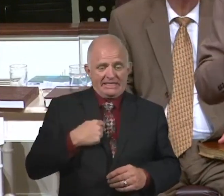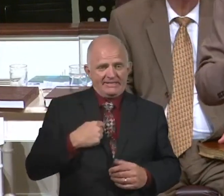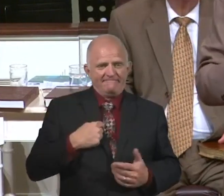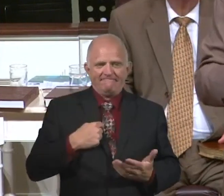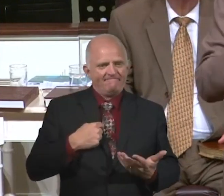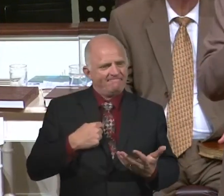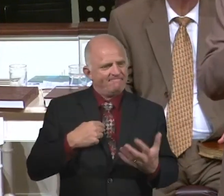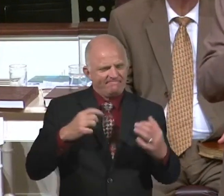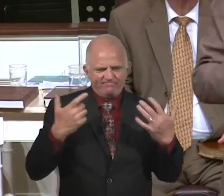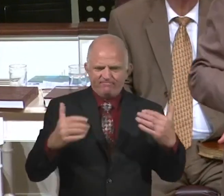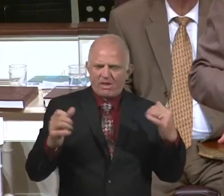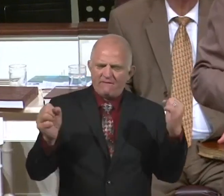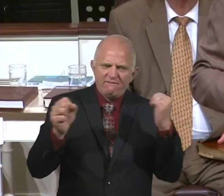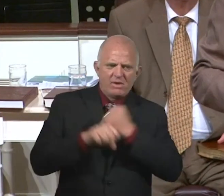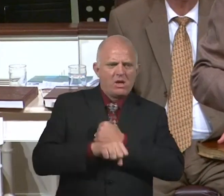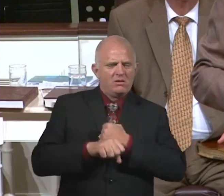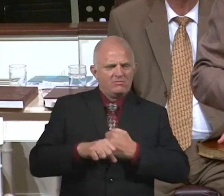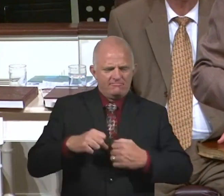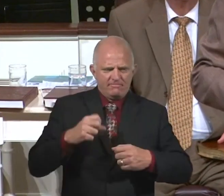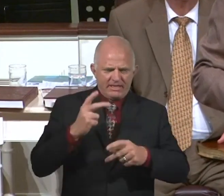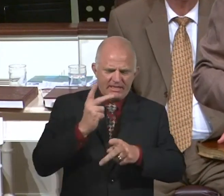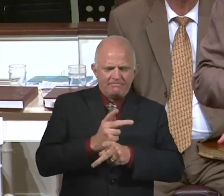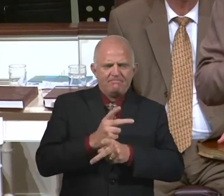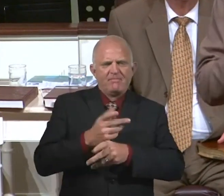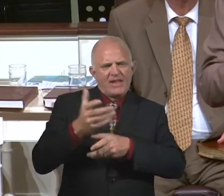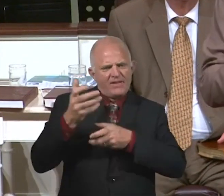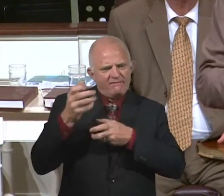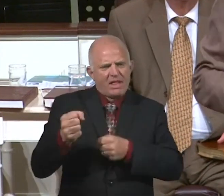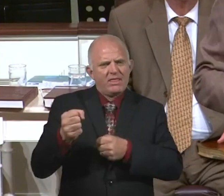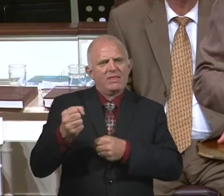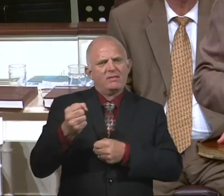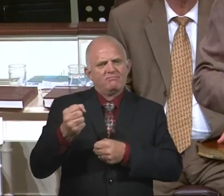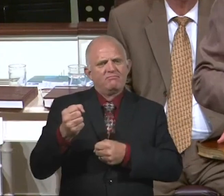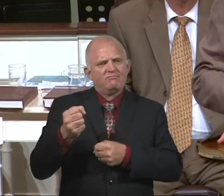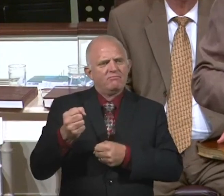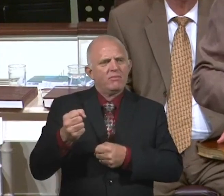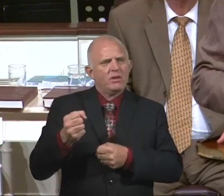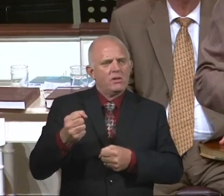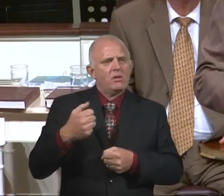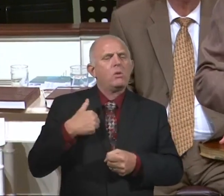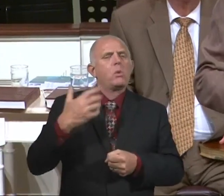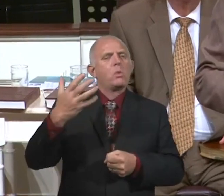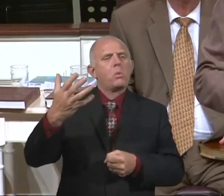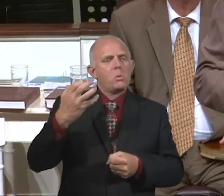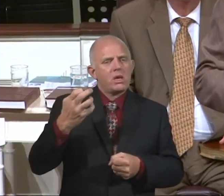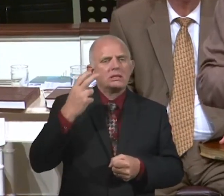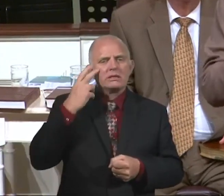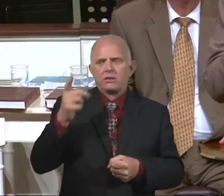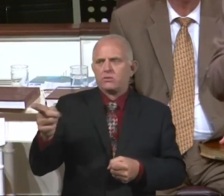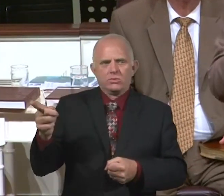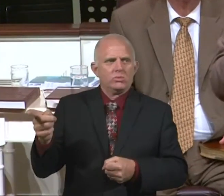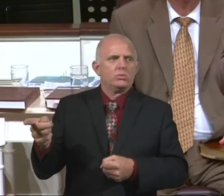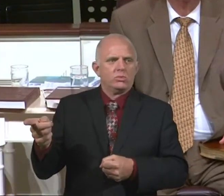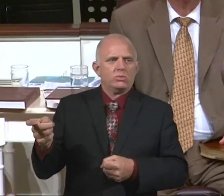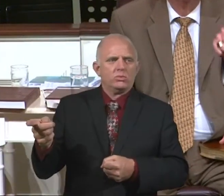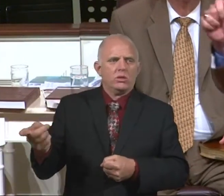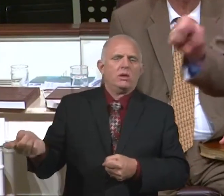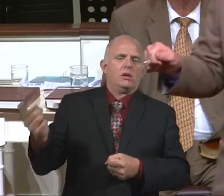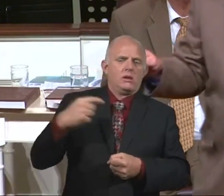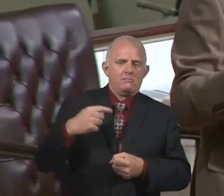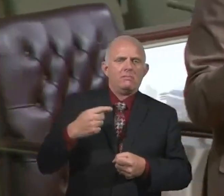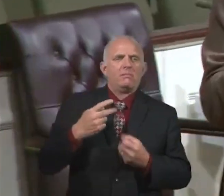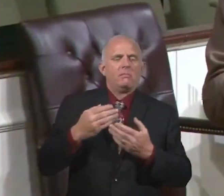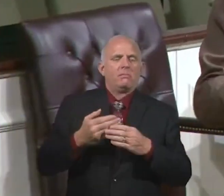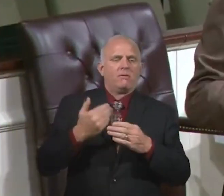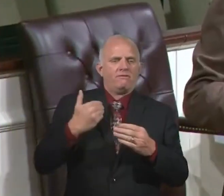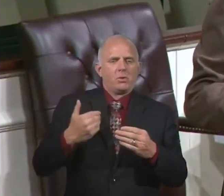I finished my course. I've kept the faith. He said, but I'd really like to see you before I die. I want you to do your diligence to